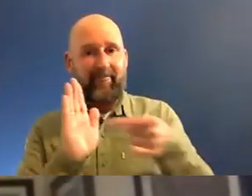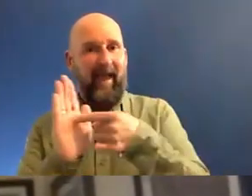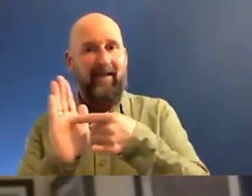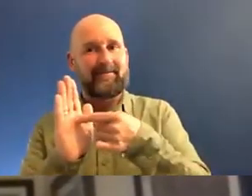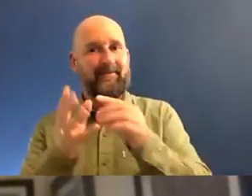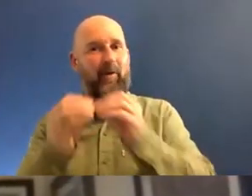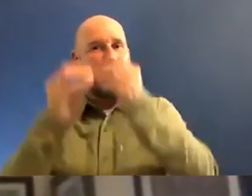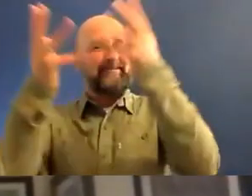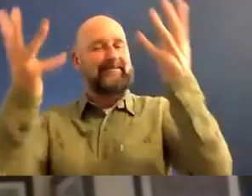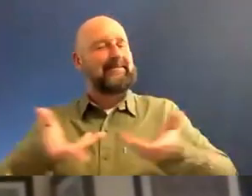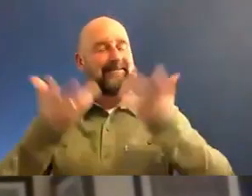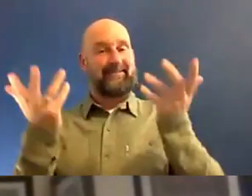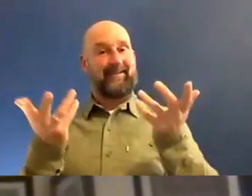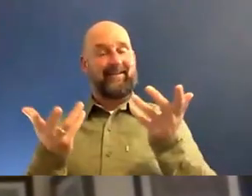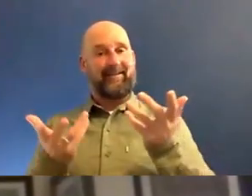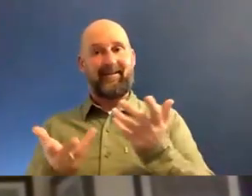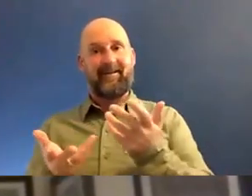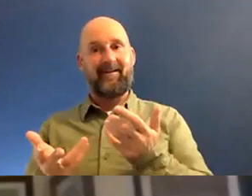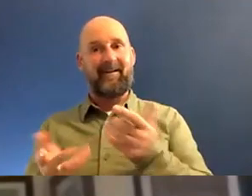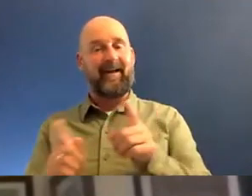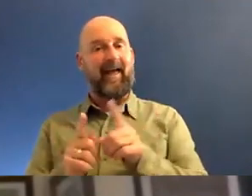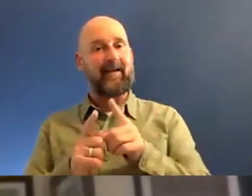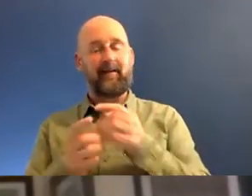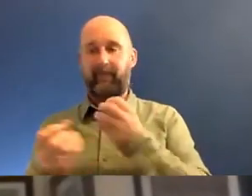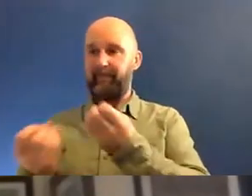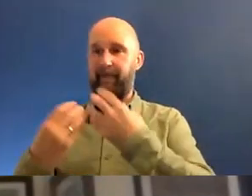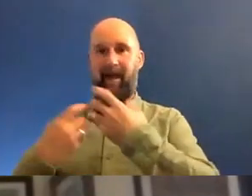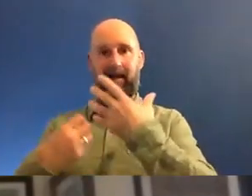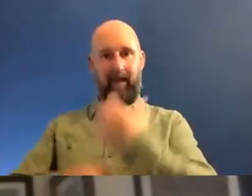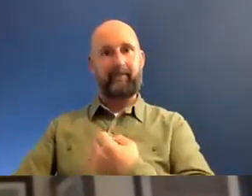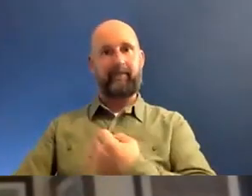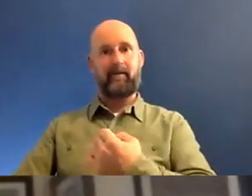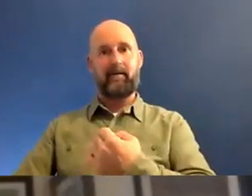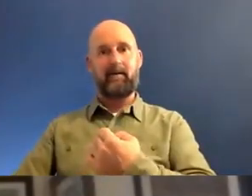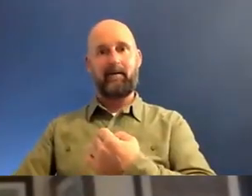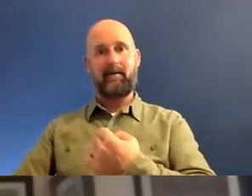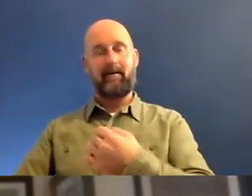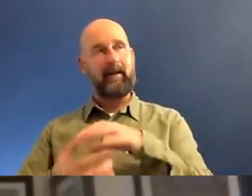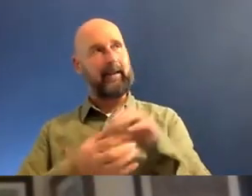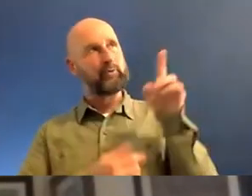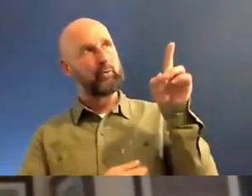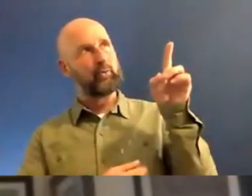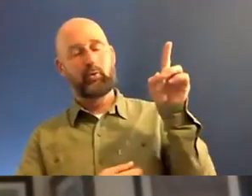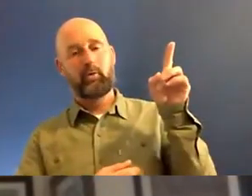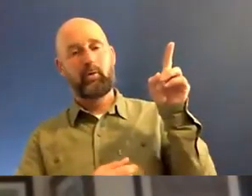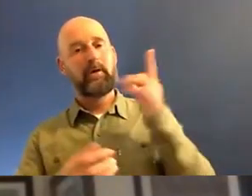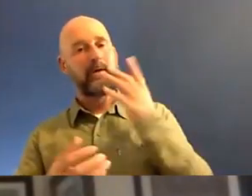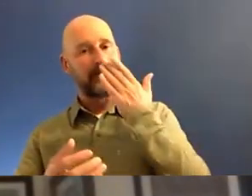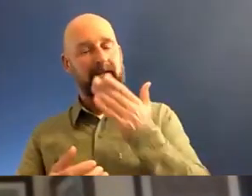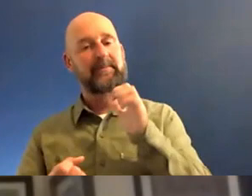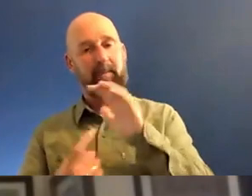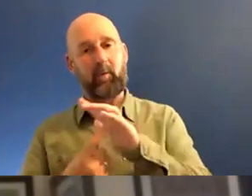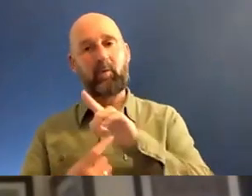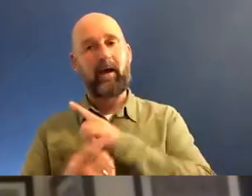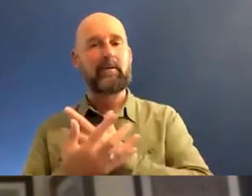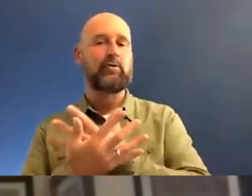for this and whatever. And it's like this feedback comes back. So for me, it's always been so important. There's been so many